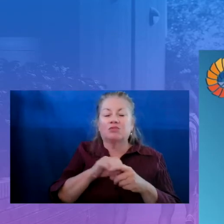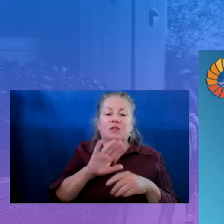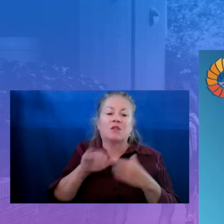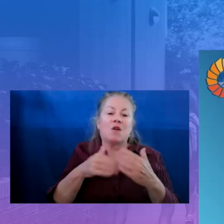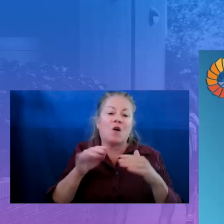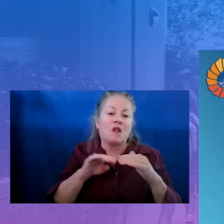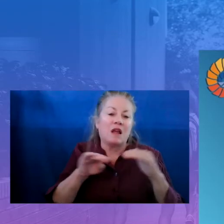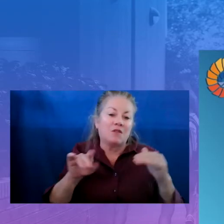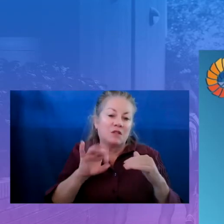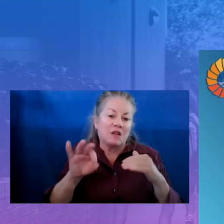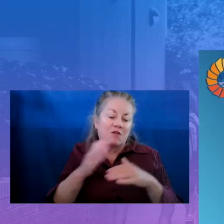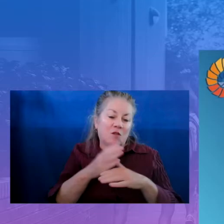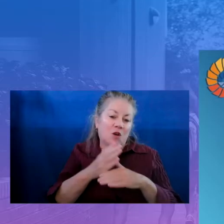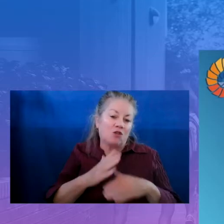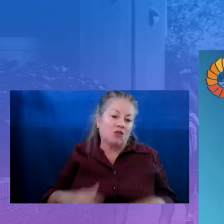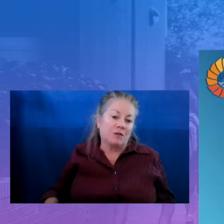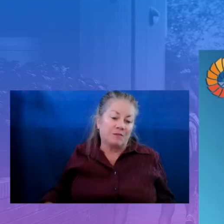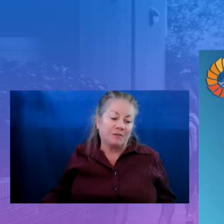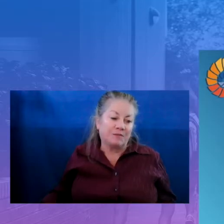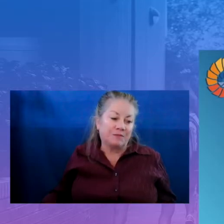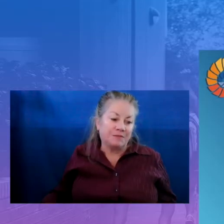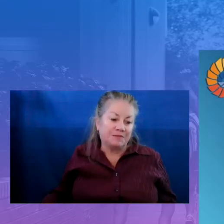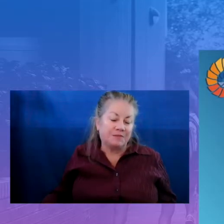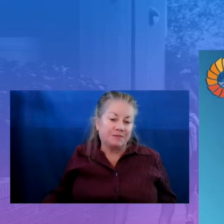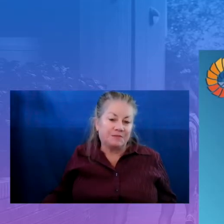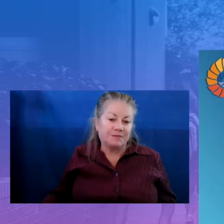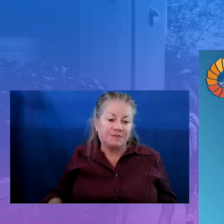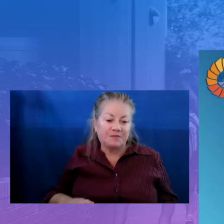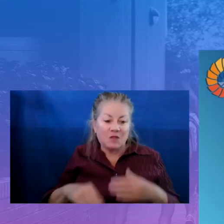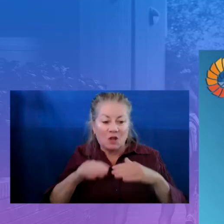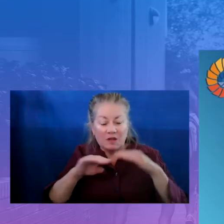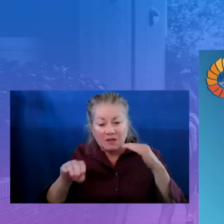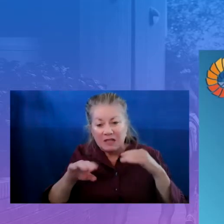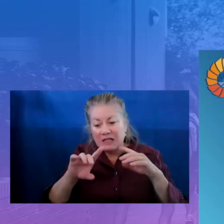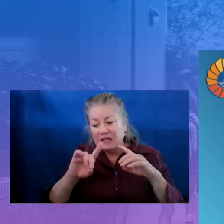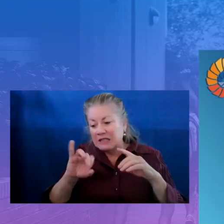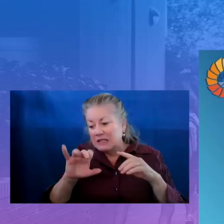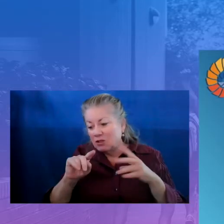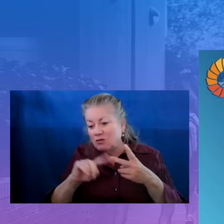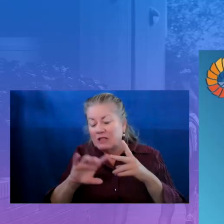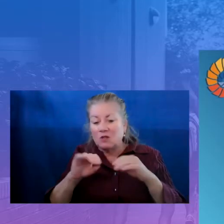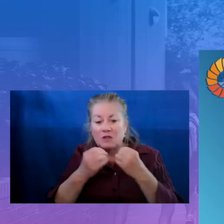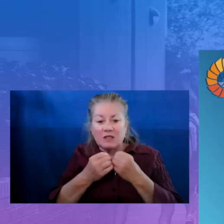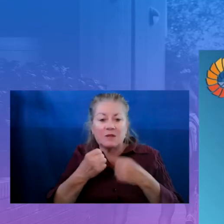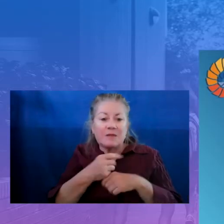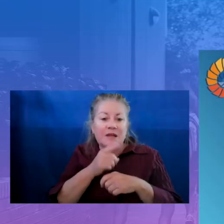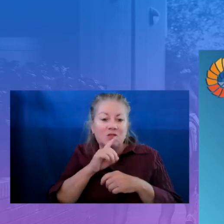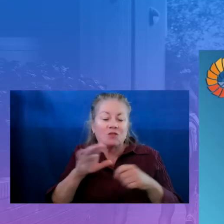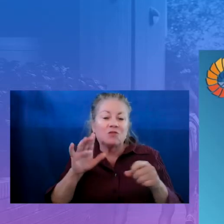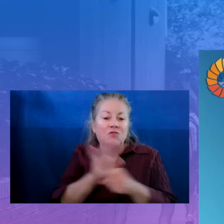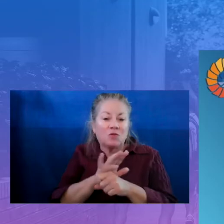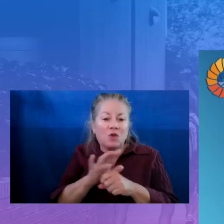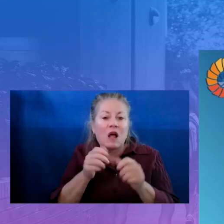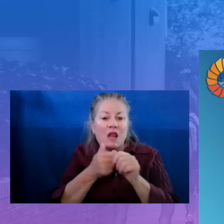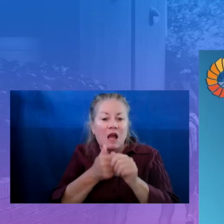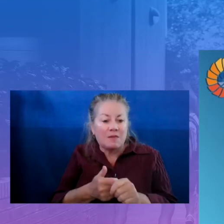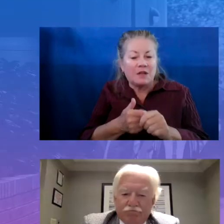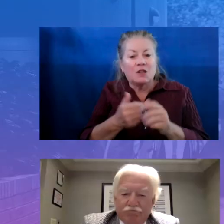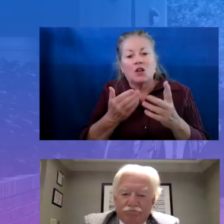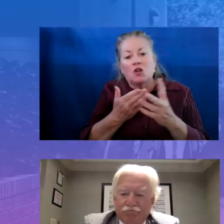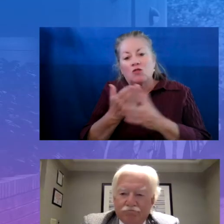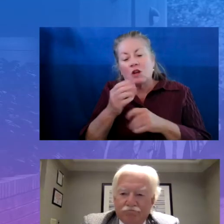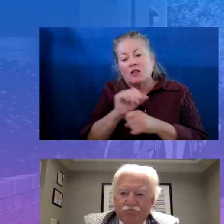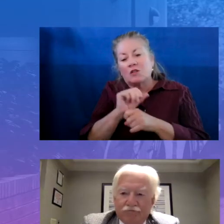partnership and all levels of the district and our organization to ensure there is complete alignment across the work that we're doing.